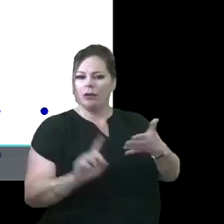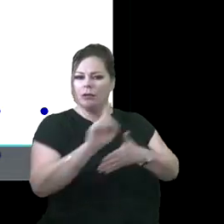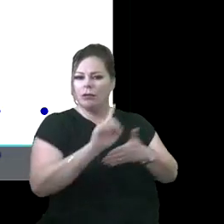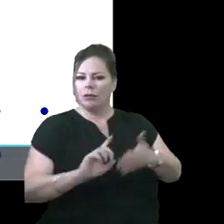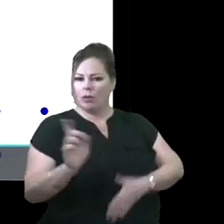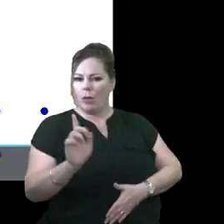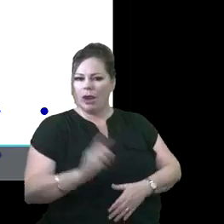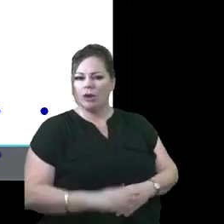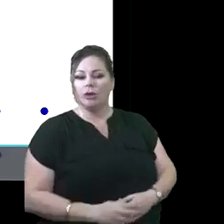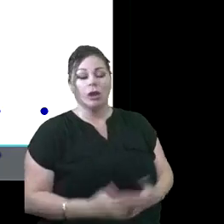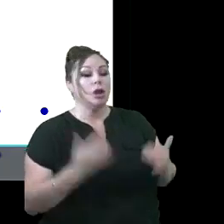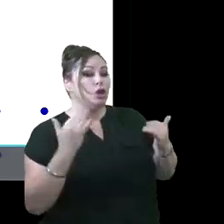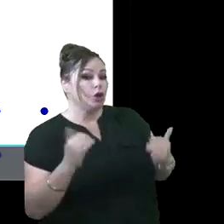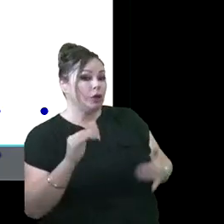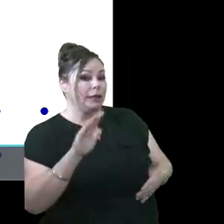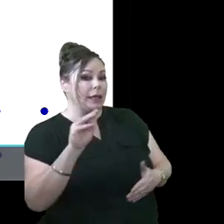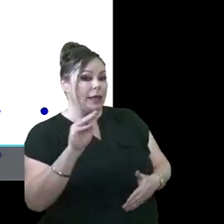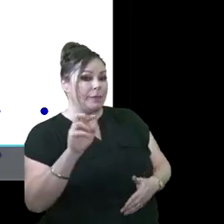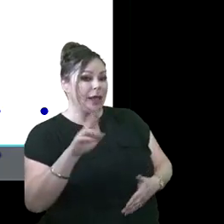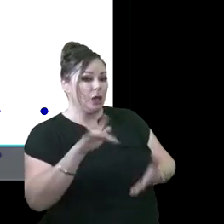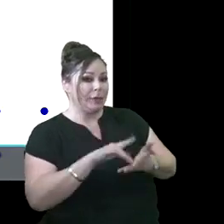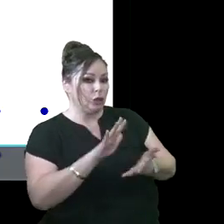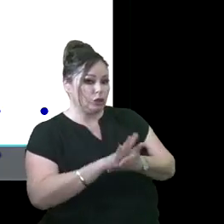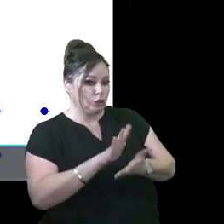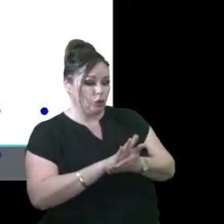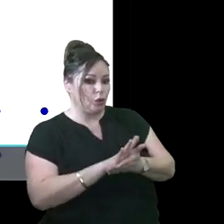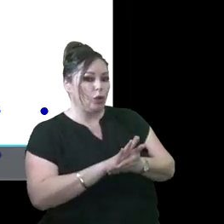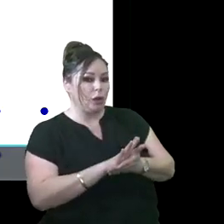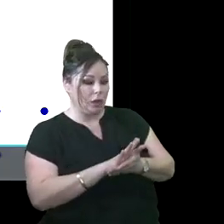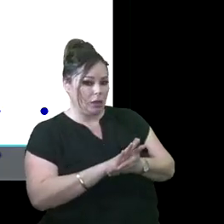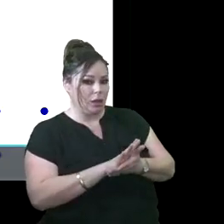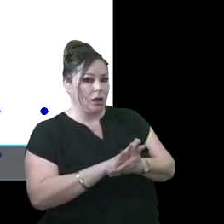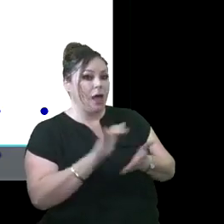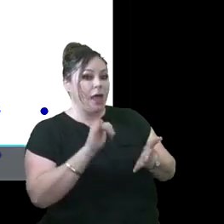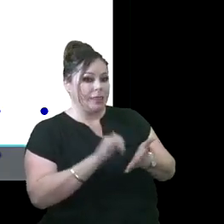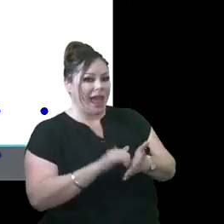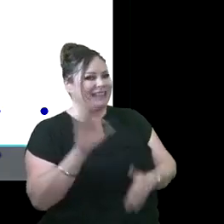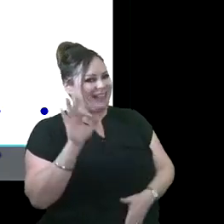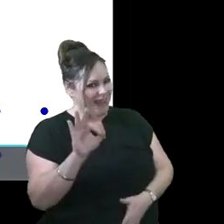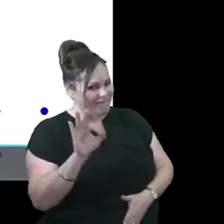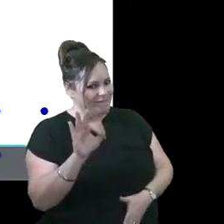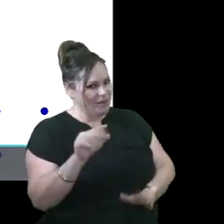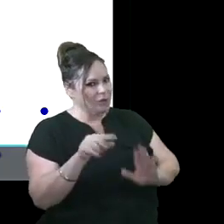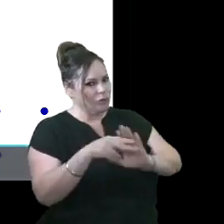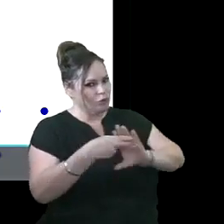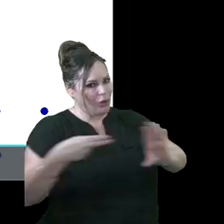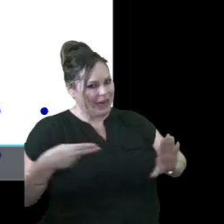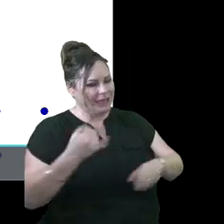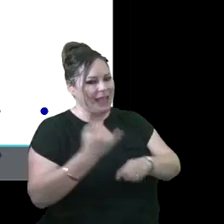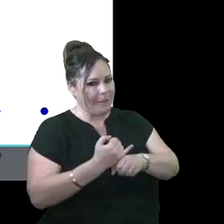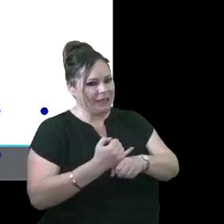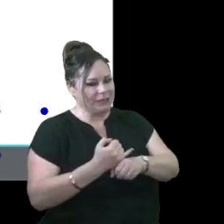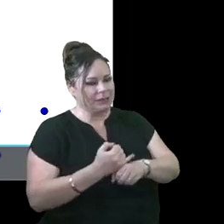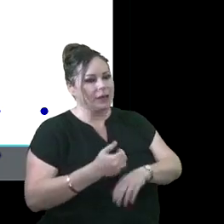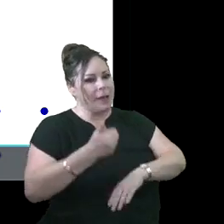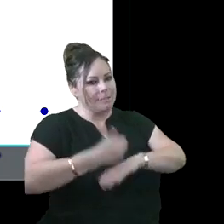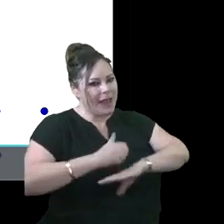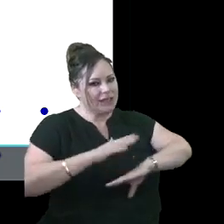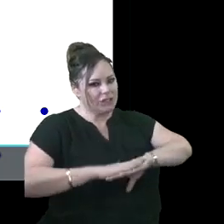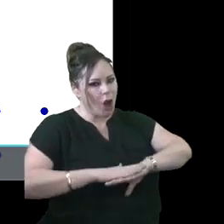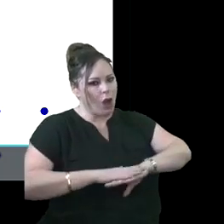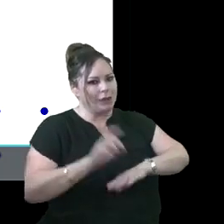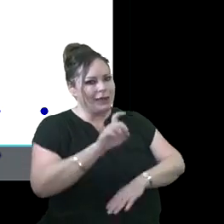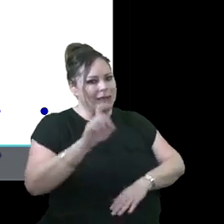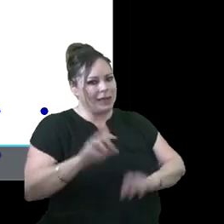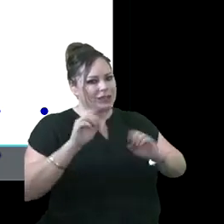So currently, Maynard Middle School is our school that is an F-rated campus. I'm based on the